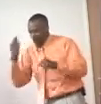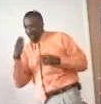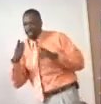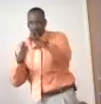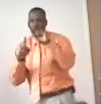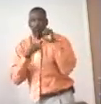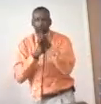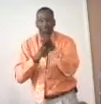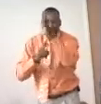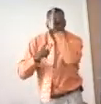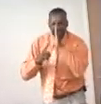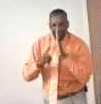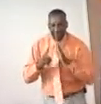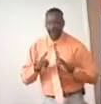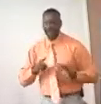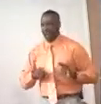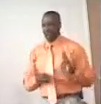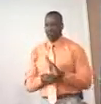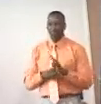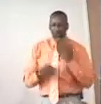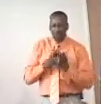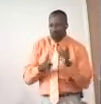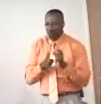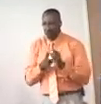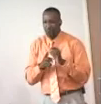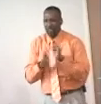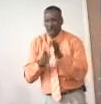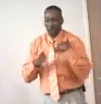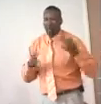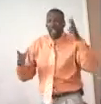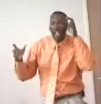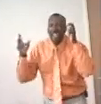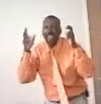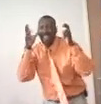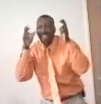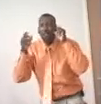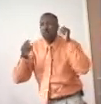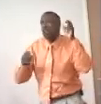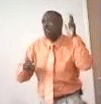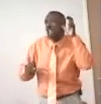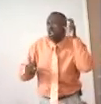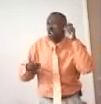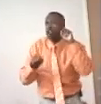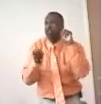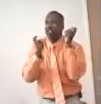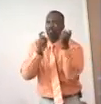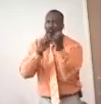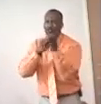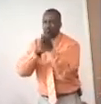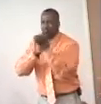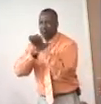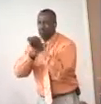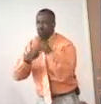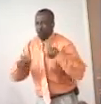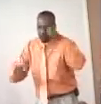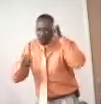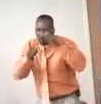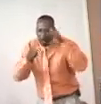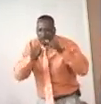face situations, God begins to use the word. And so my listening and hearing turns into